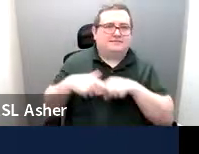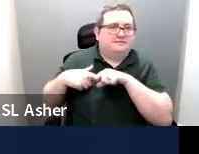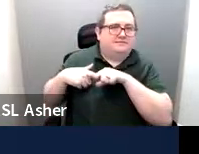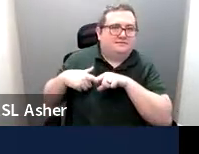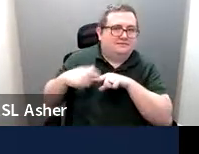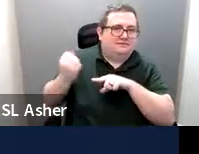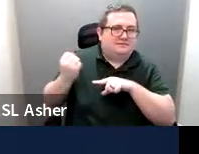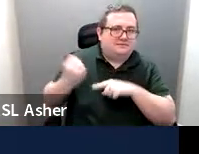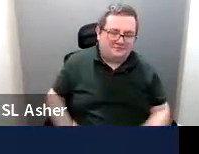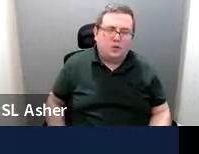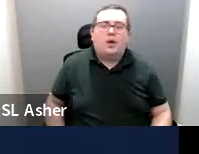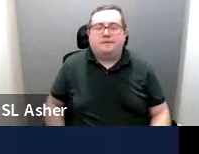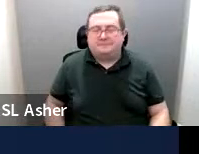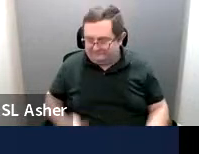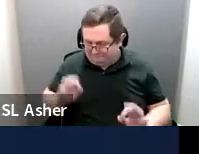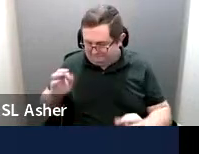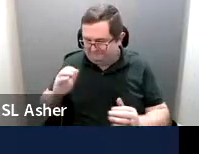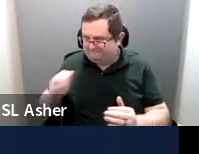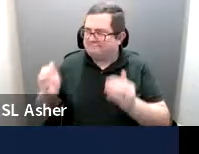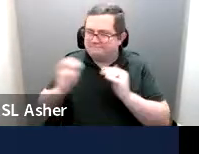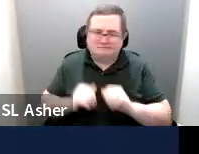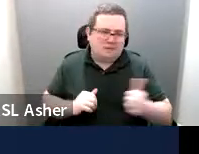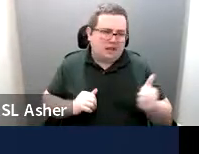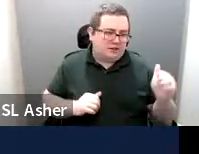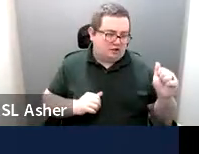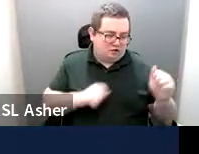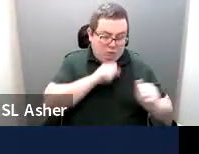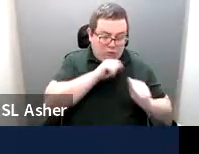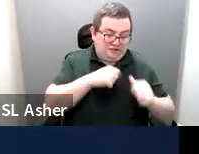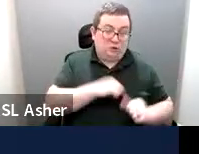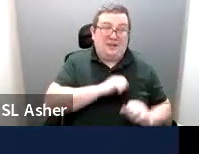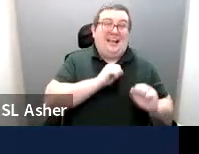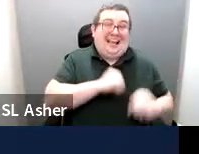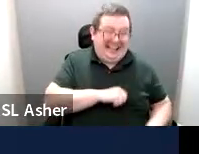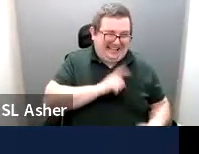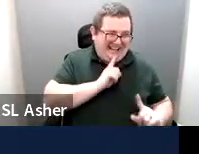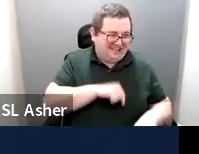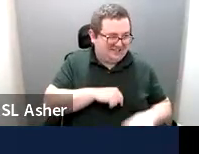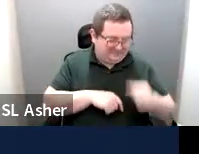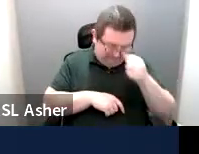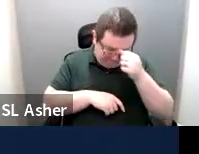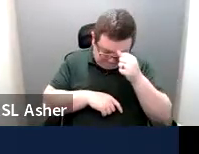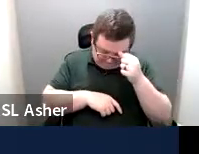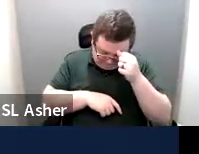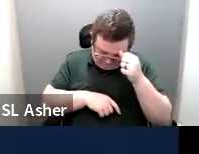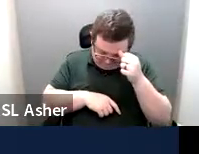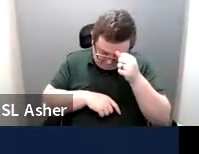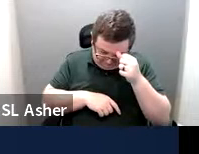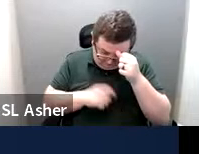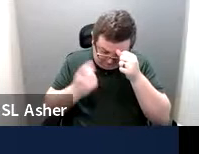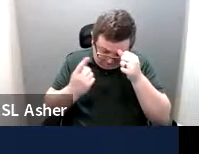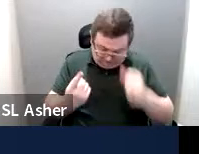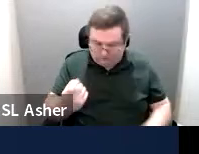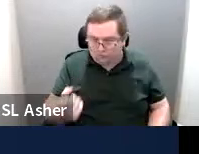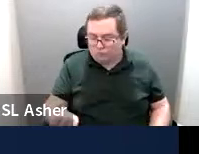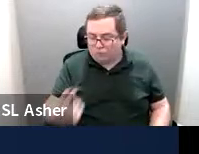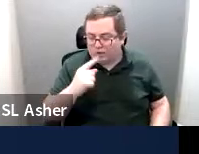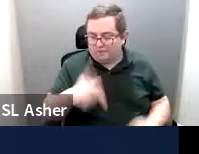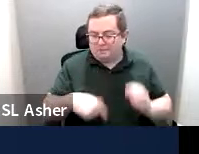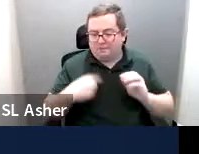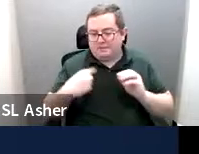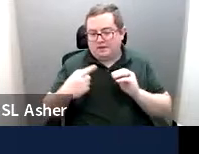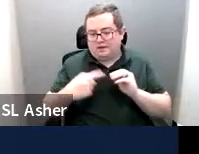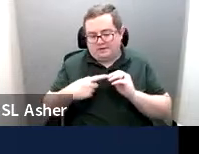okay. So, uh, on to the other questions that we can answer. Um, so one question is about